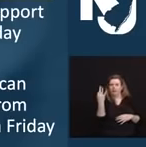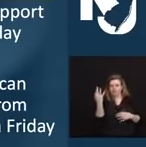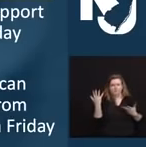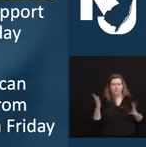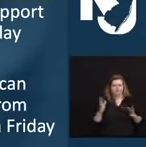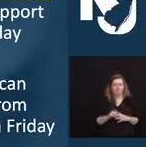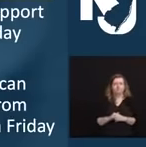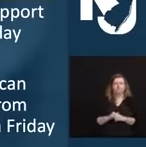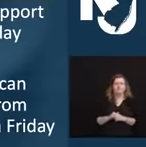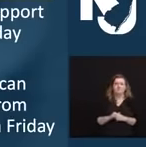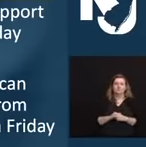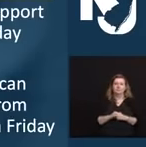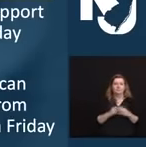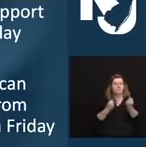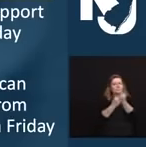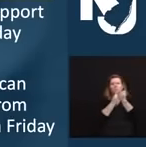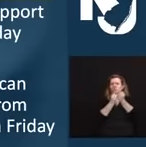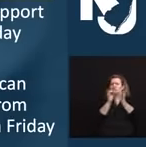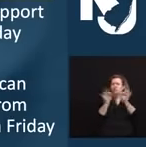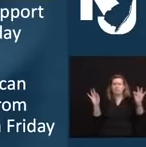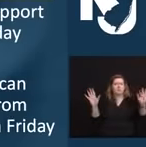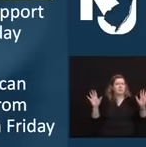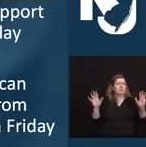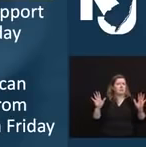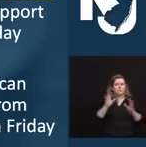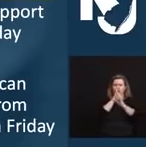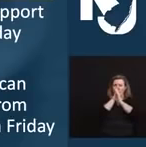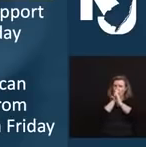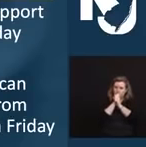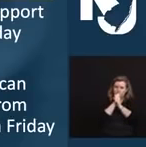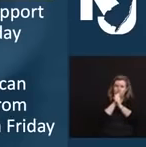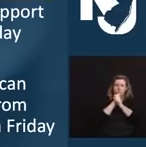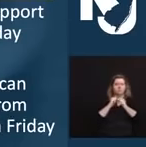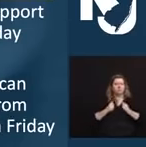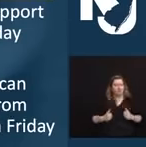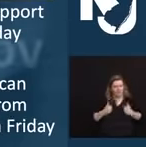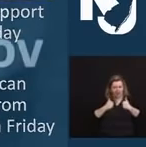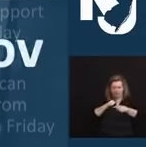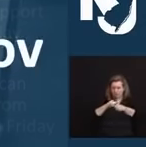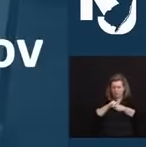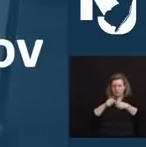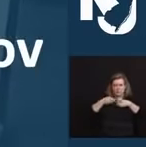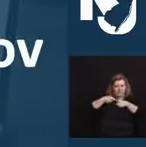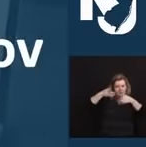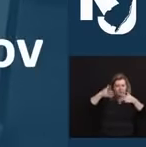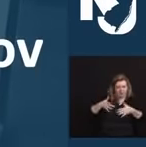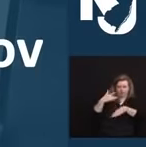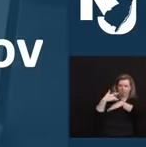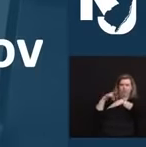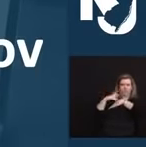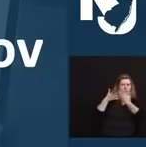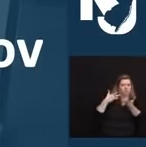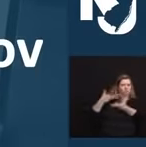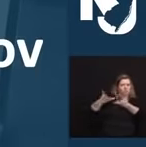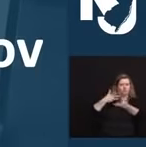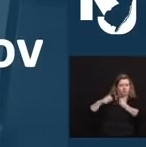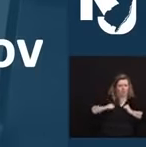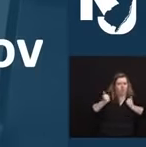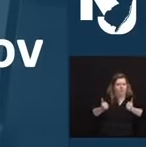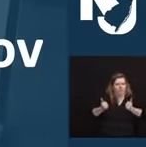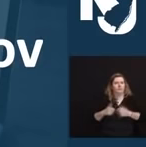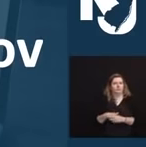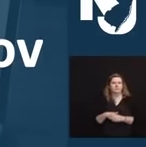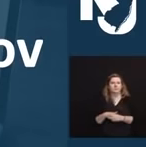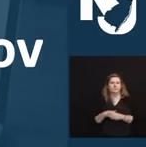free, confidential, and provided by live trained specialists. Again, we know the holidays can always be stressful,